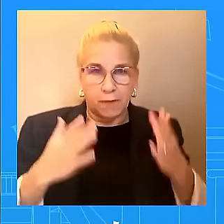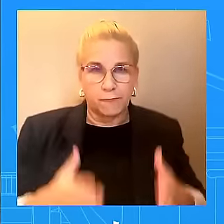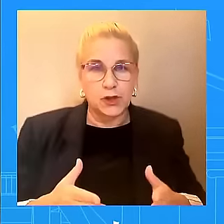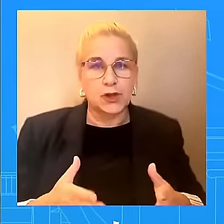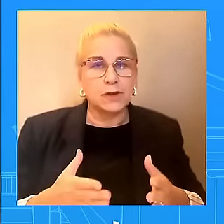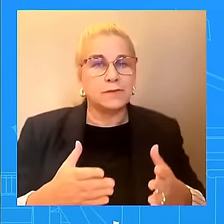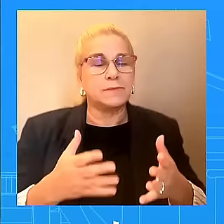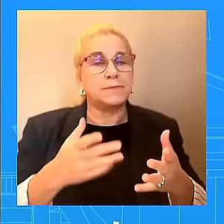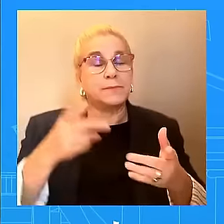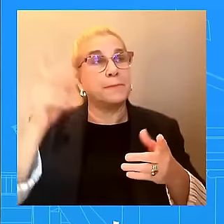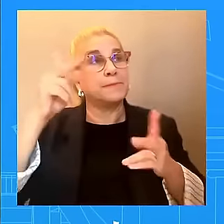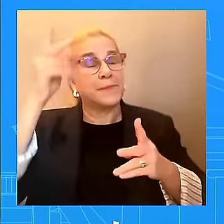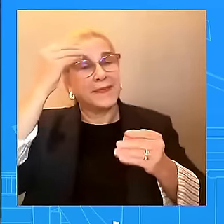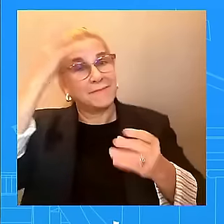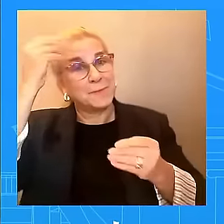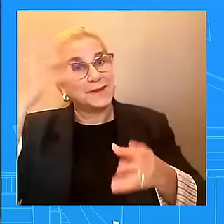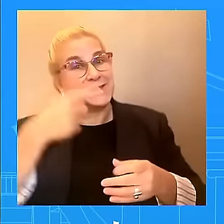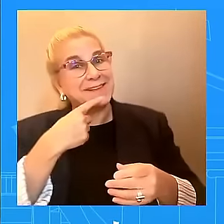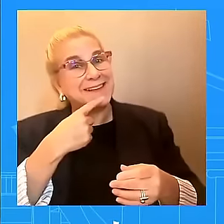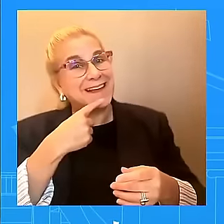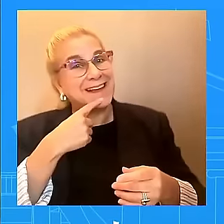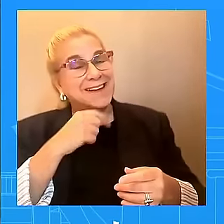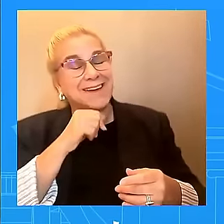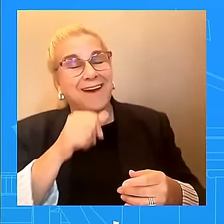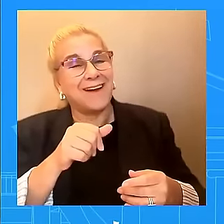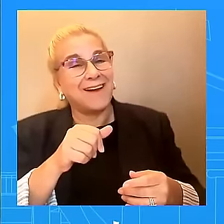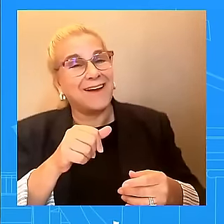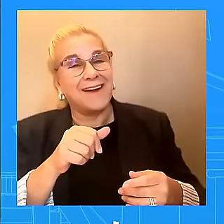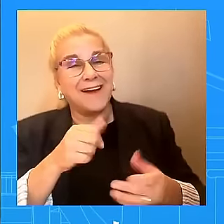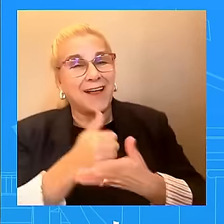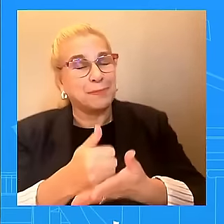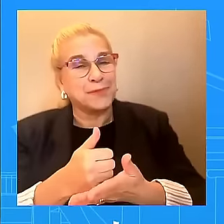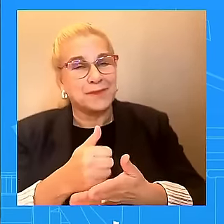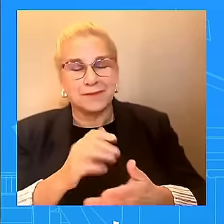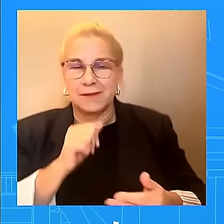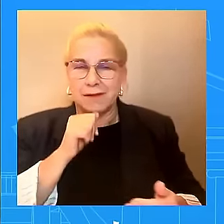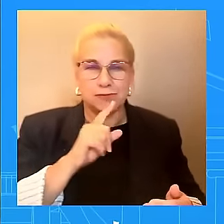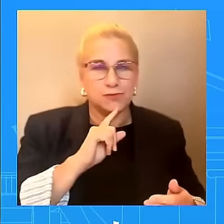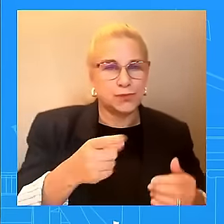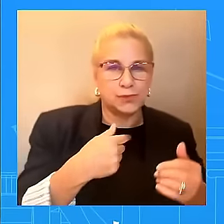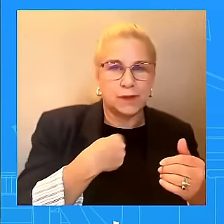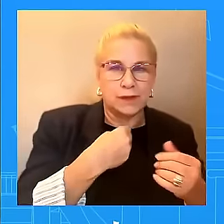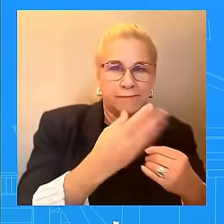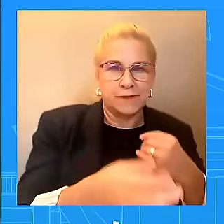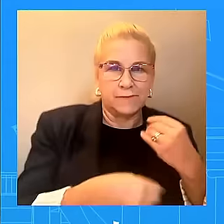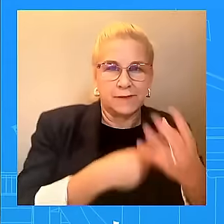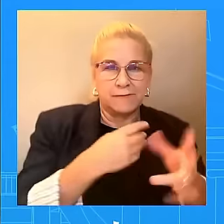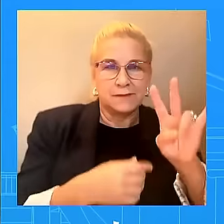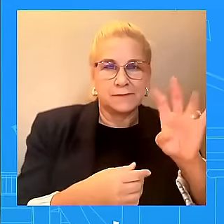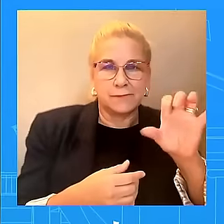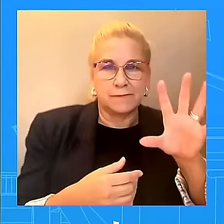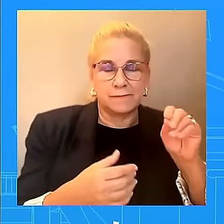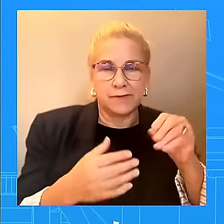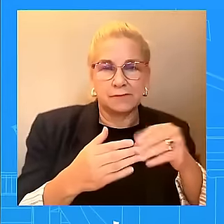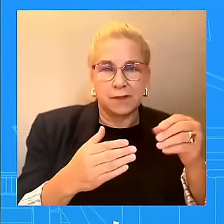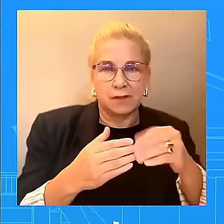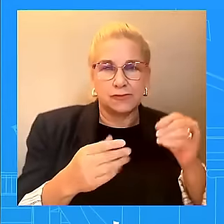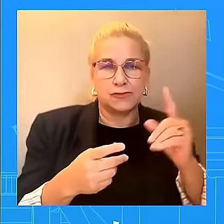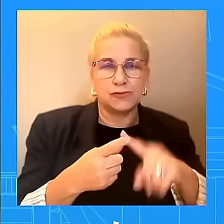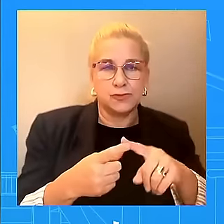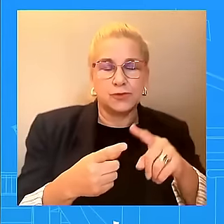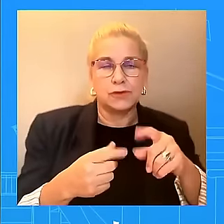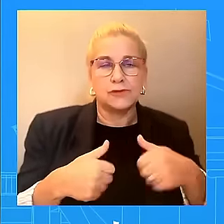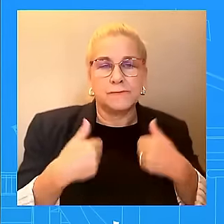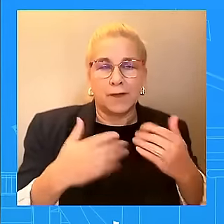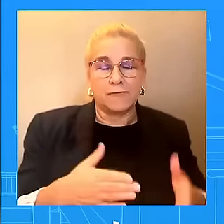will only provide $750 to disaster survivors to support their recovery. That is a falsehood. That is not true.